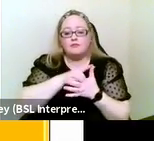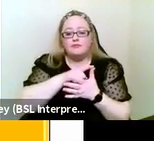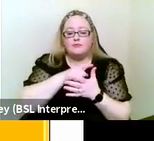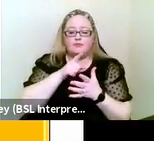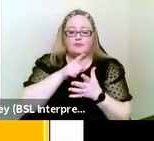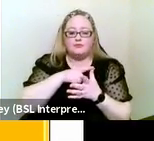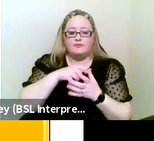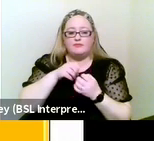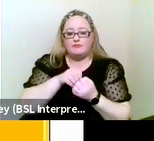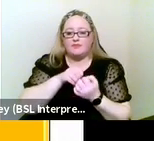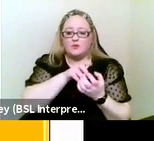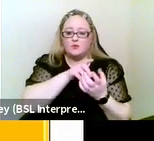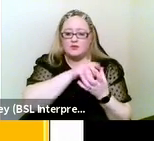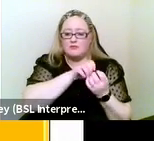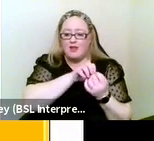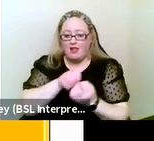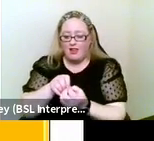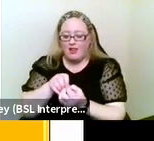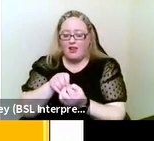of the alphabet.